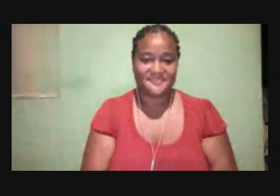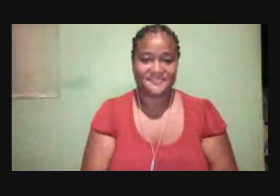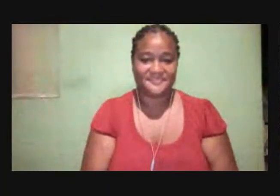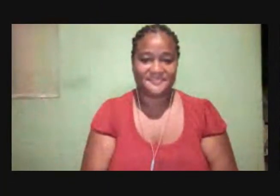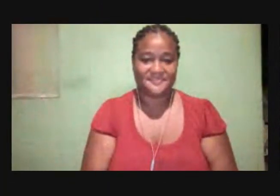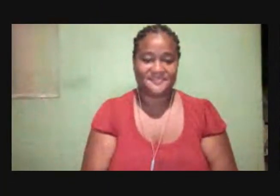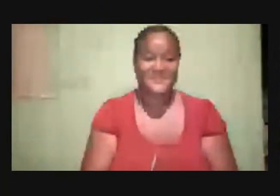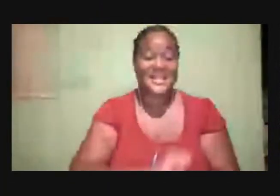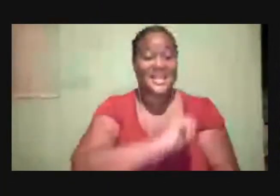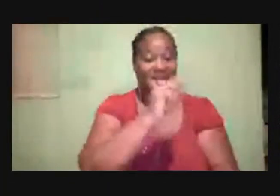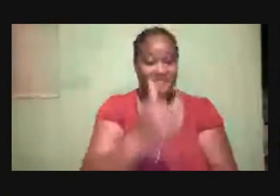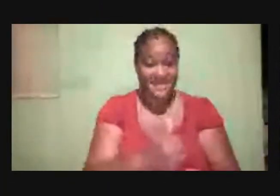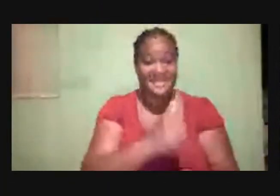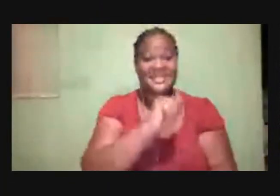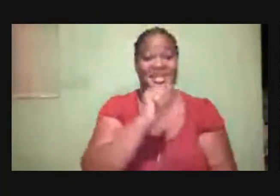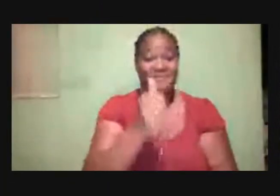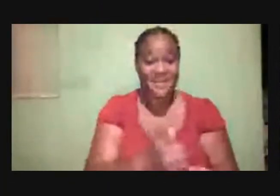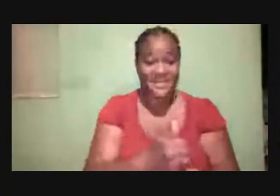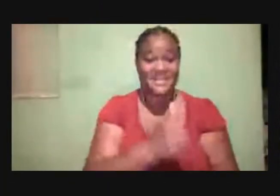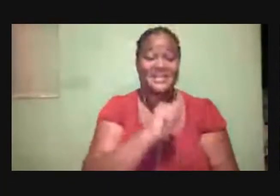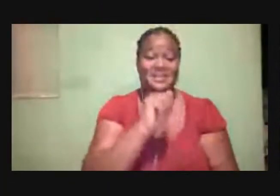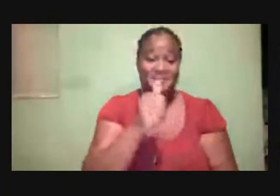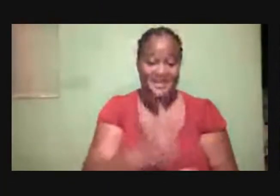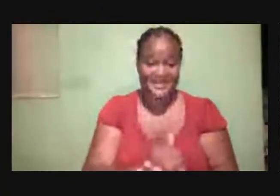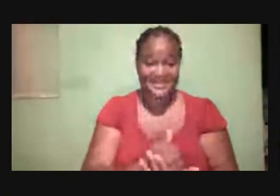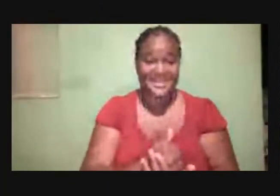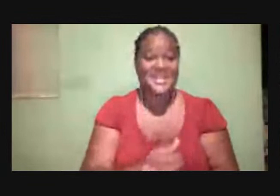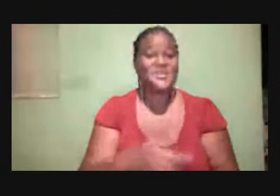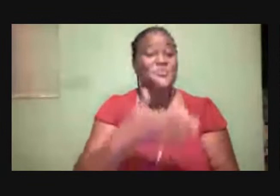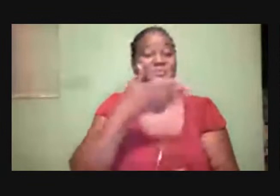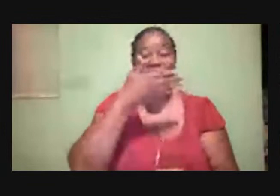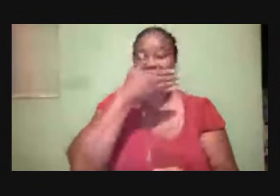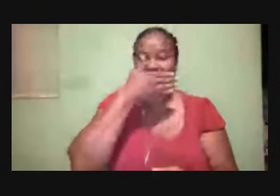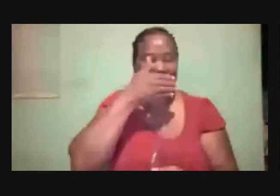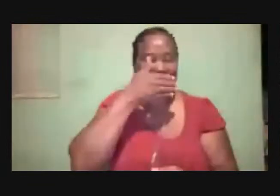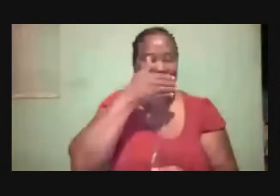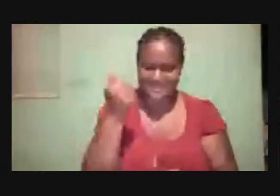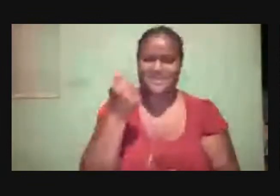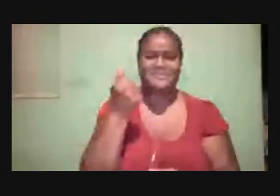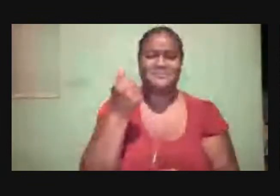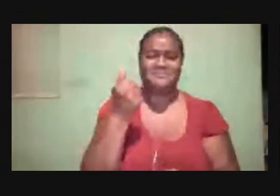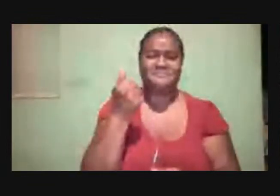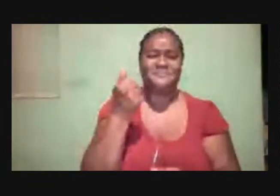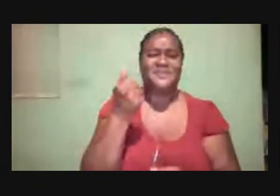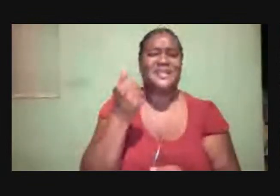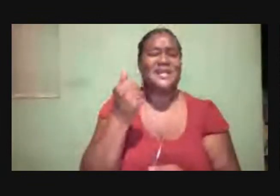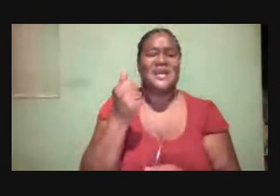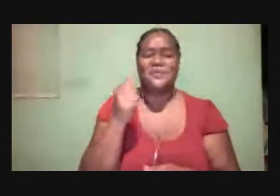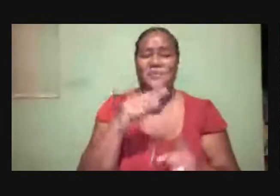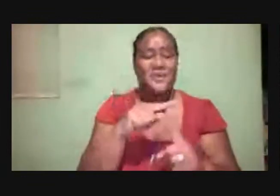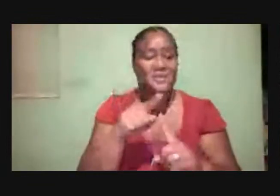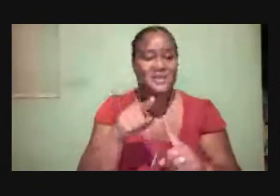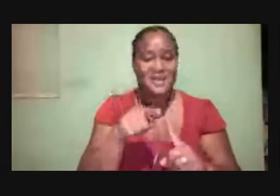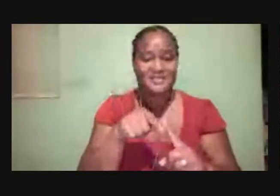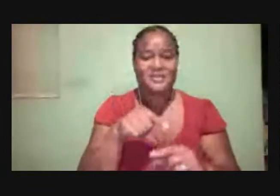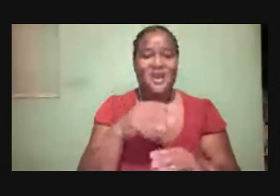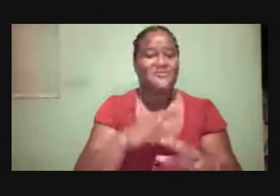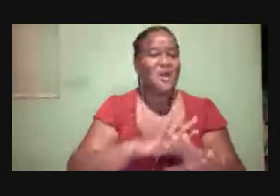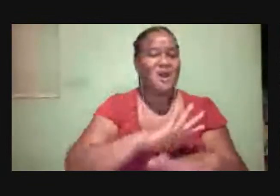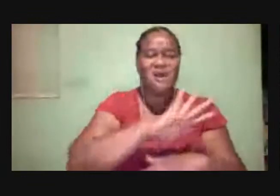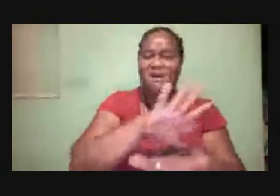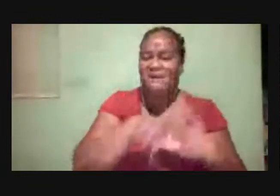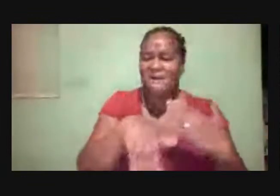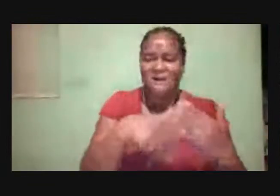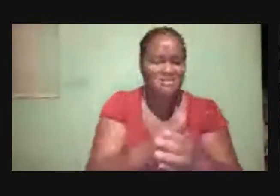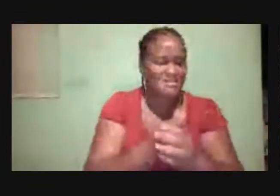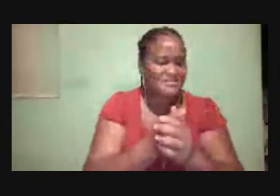Amen and amen It will be worth it after all After all of this